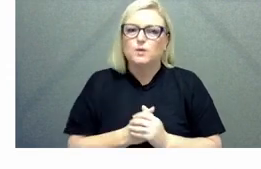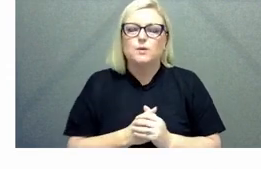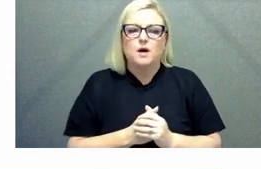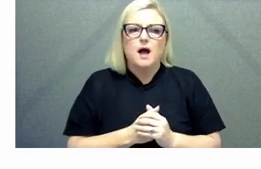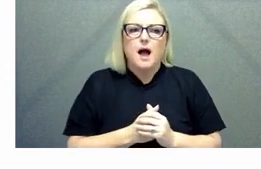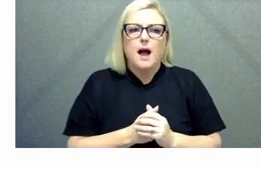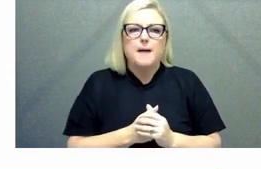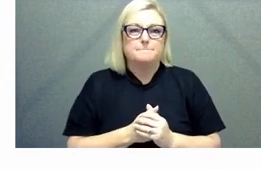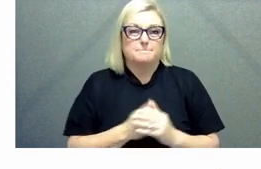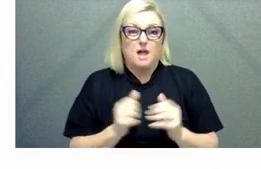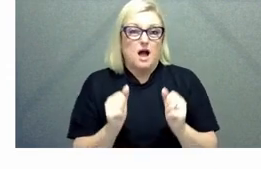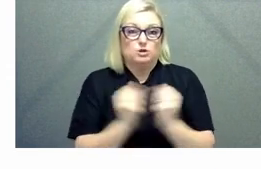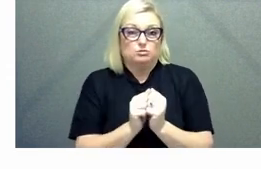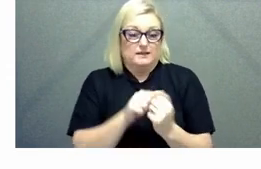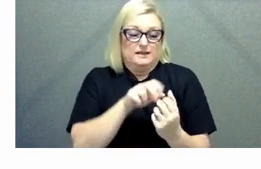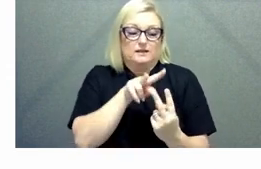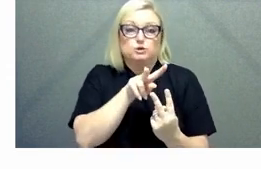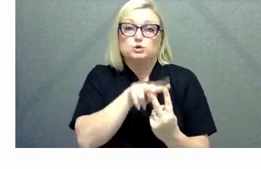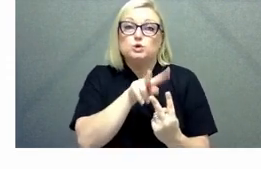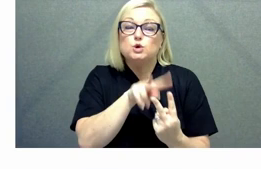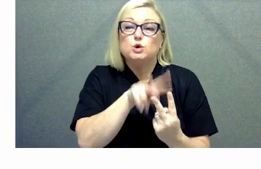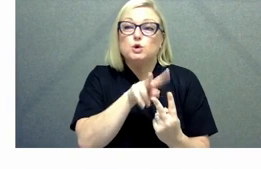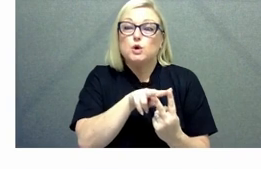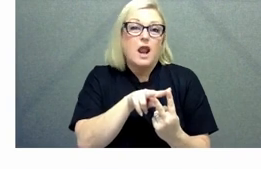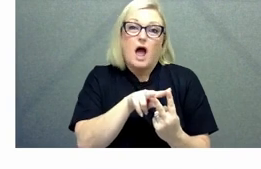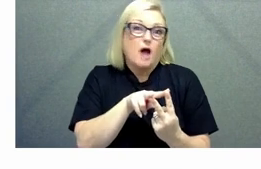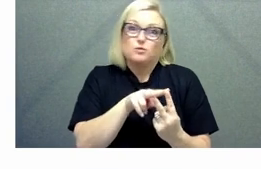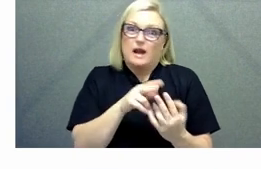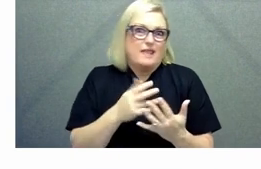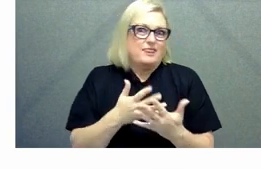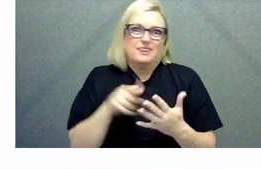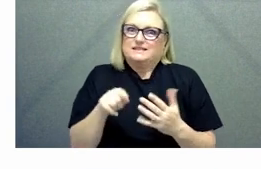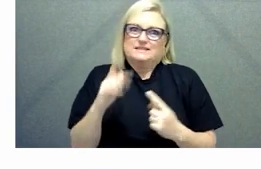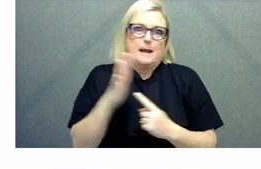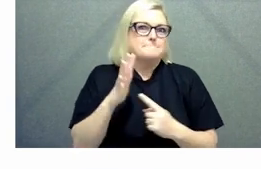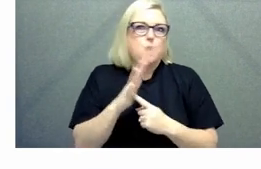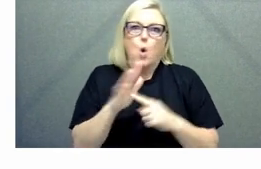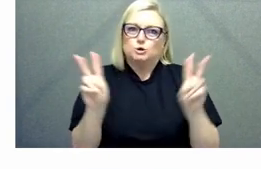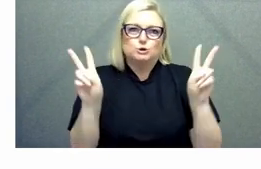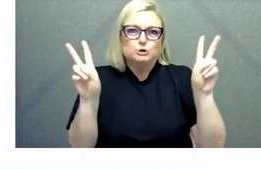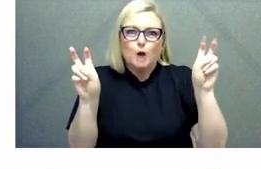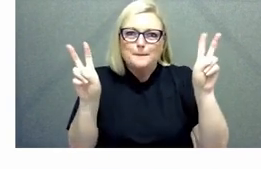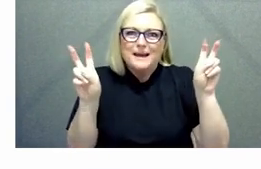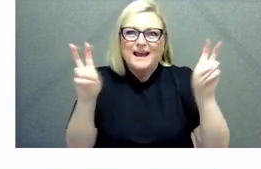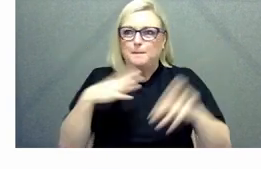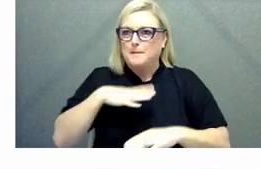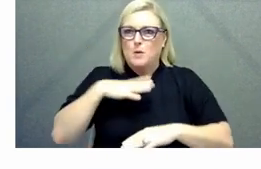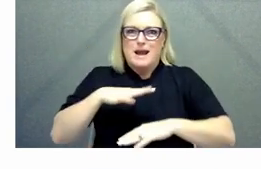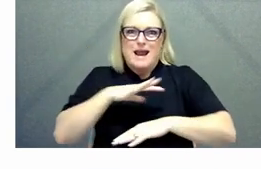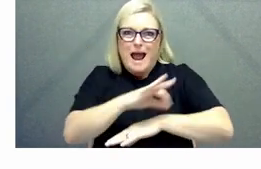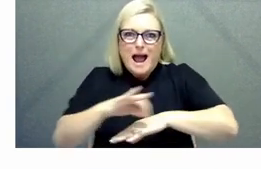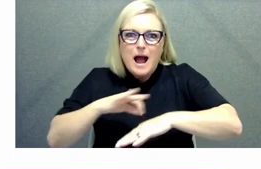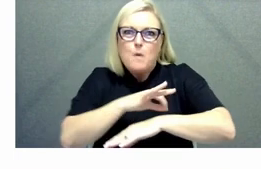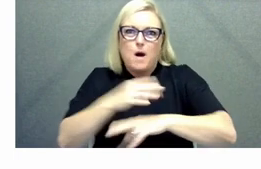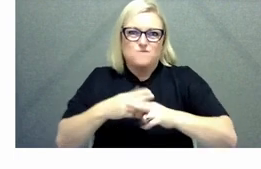Jessica have said it's such a great topic that it's a whole session in and of itself I think um but perhaps uh just to key